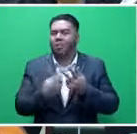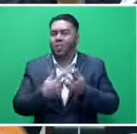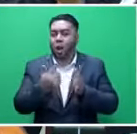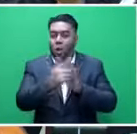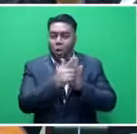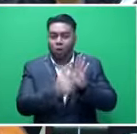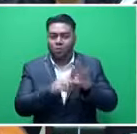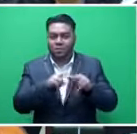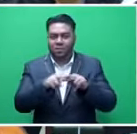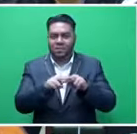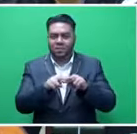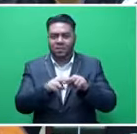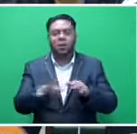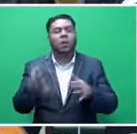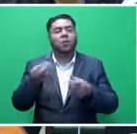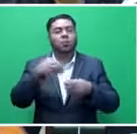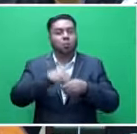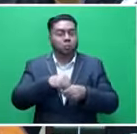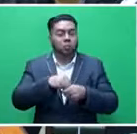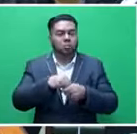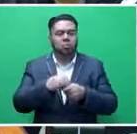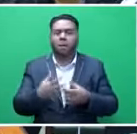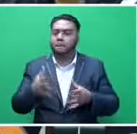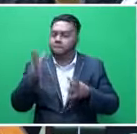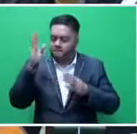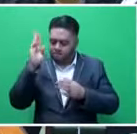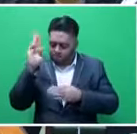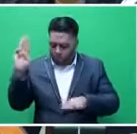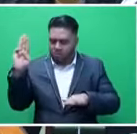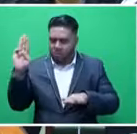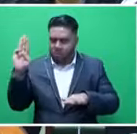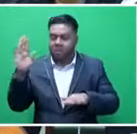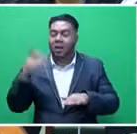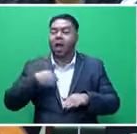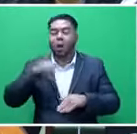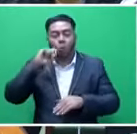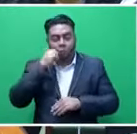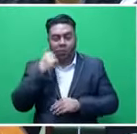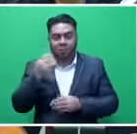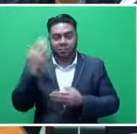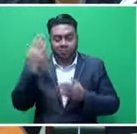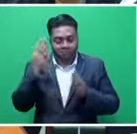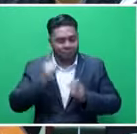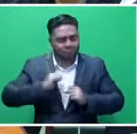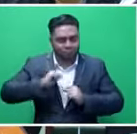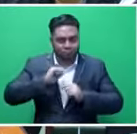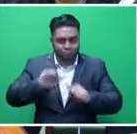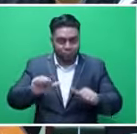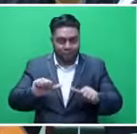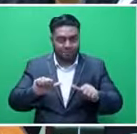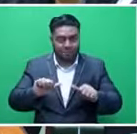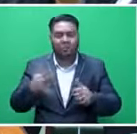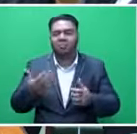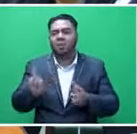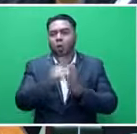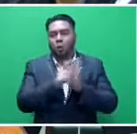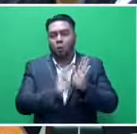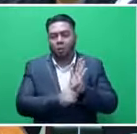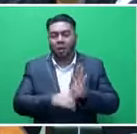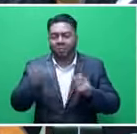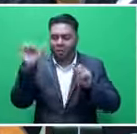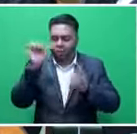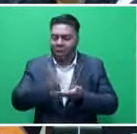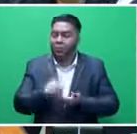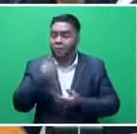and I solemnly and sincerely promise that I will defend the rule of law and the rights of the people, and will act with